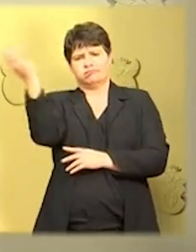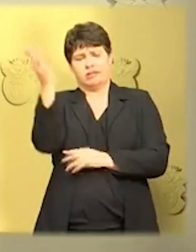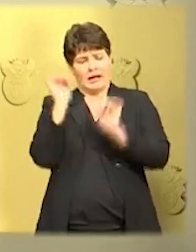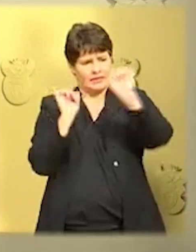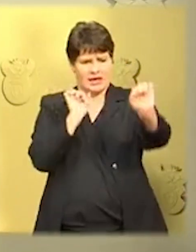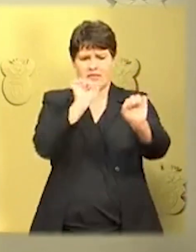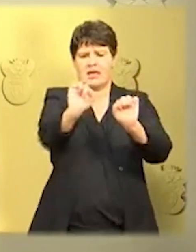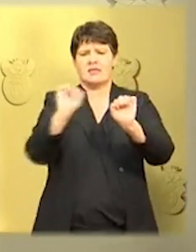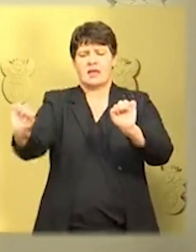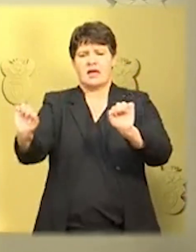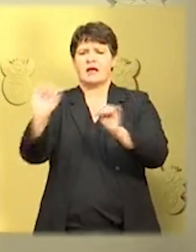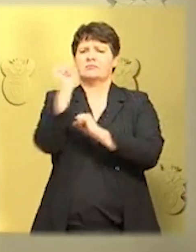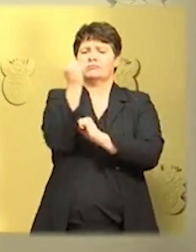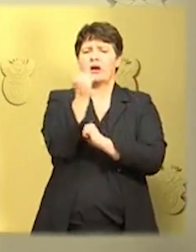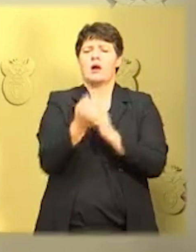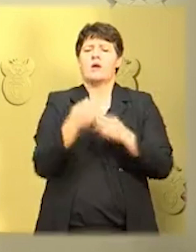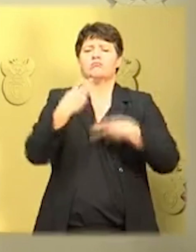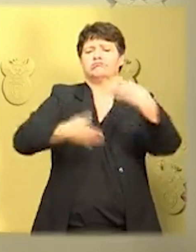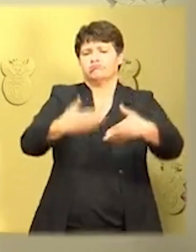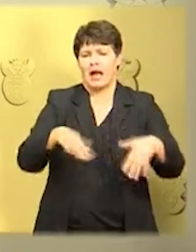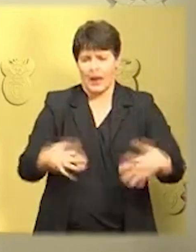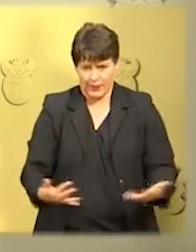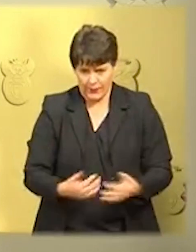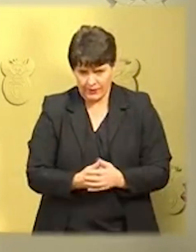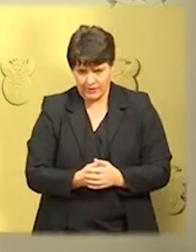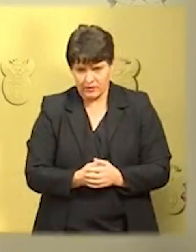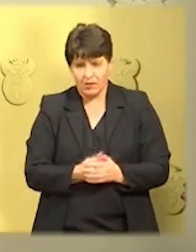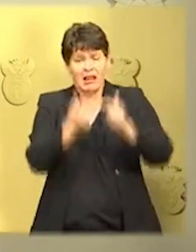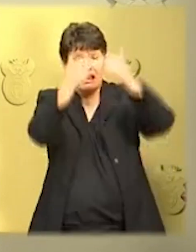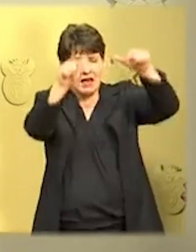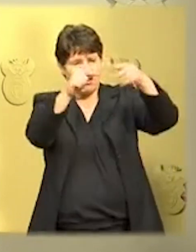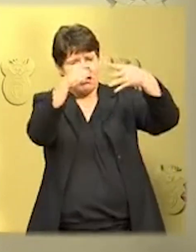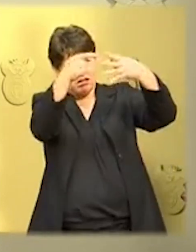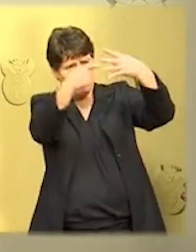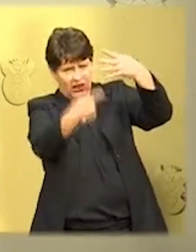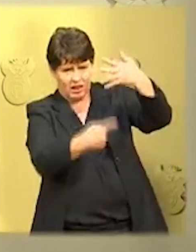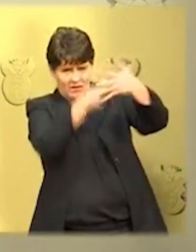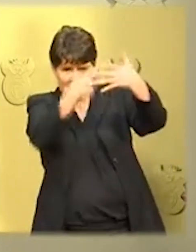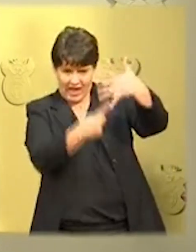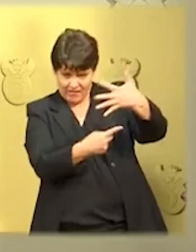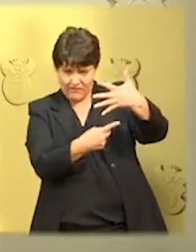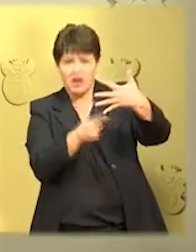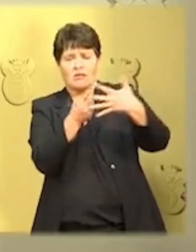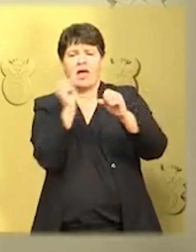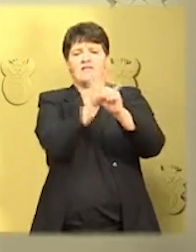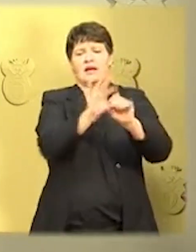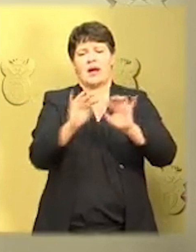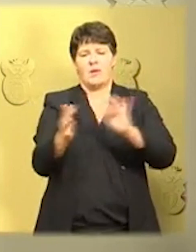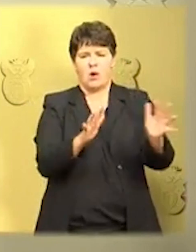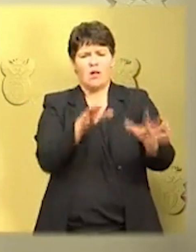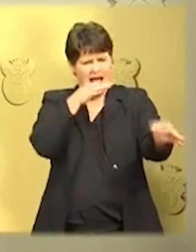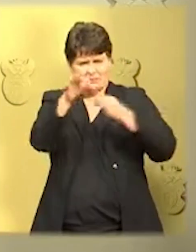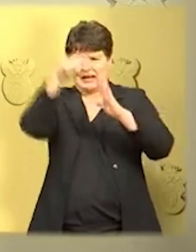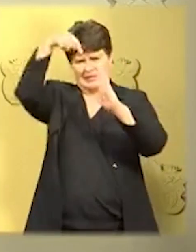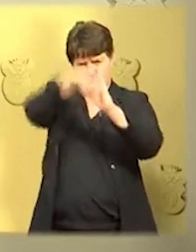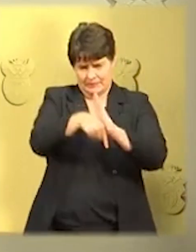and how each is affected at each level. We will give all industry